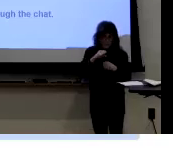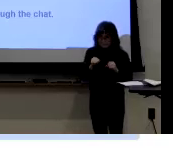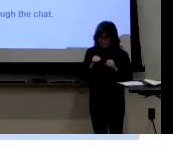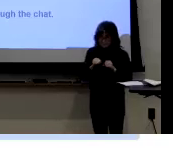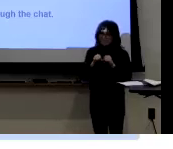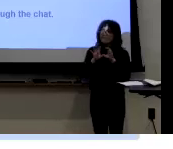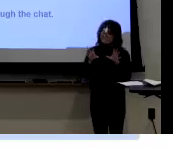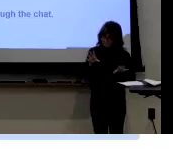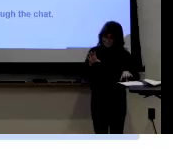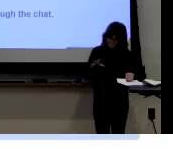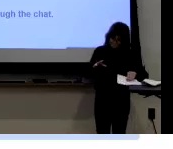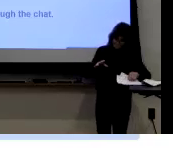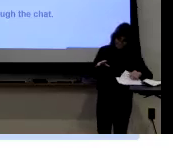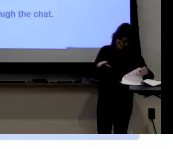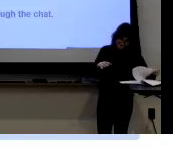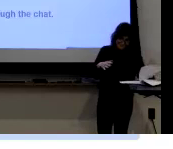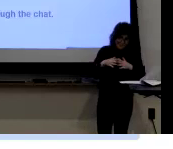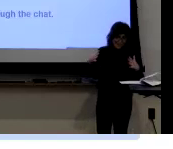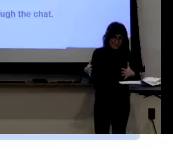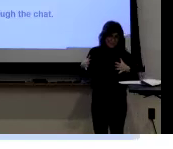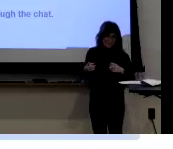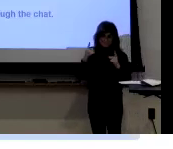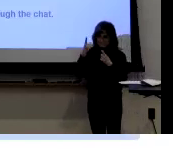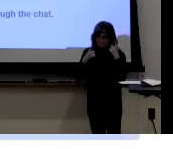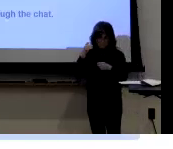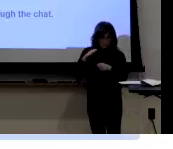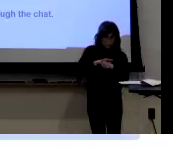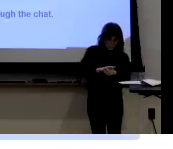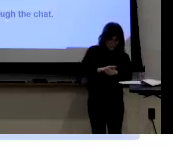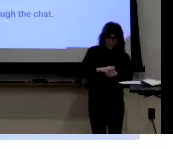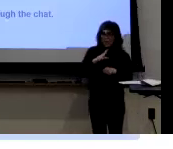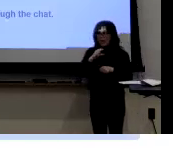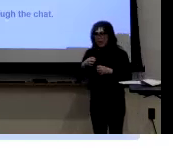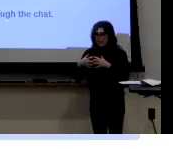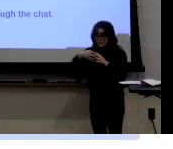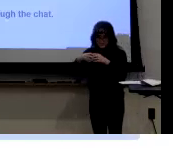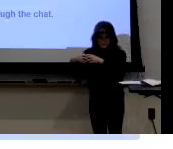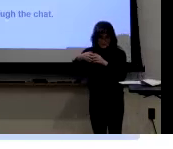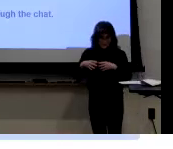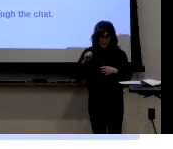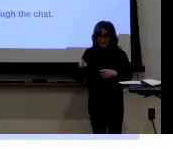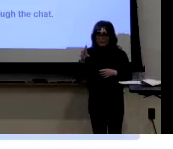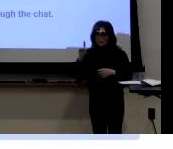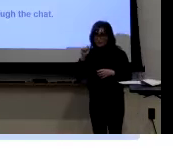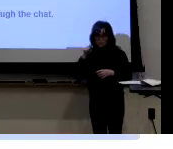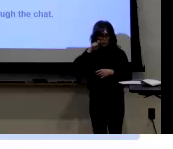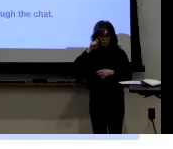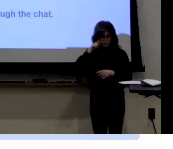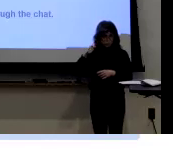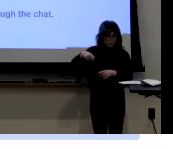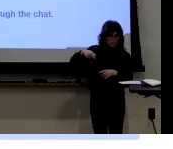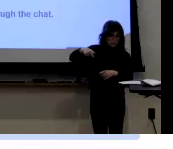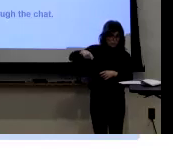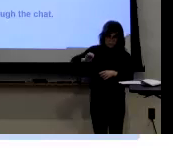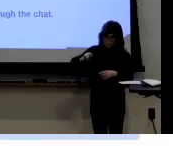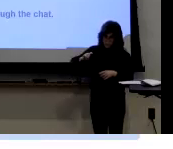And obviously, a lot of her work considers oppression and the intersectionality of disability, race,